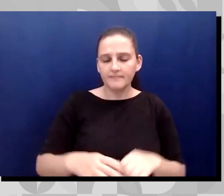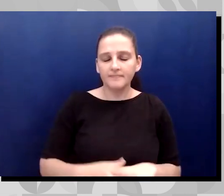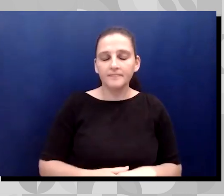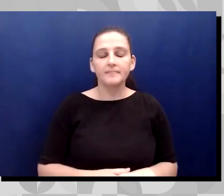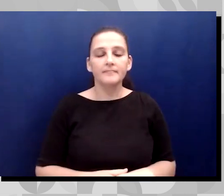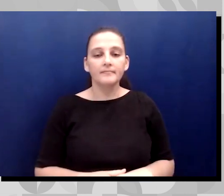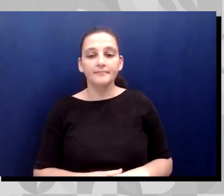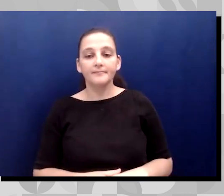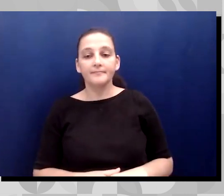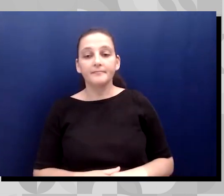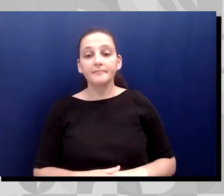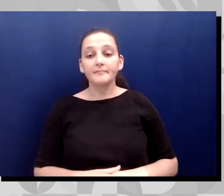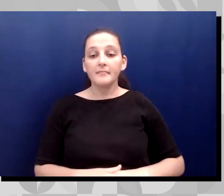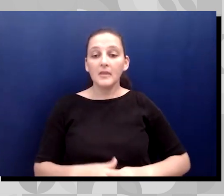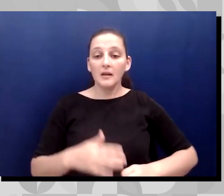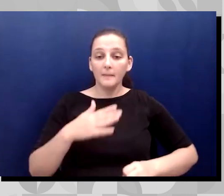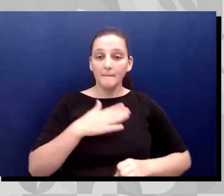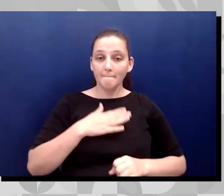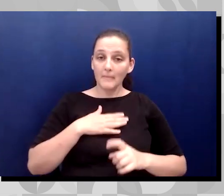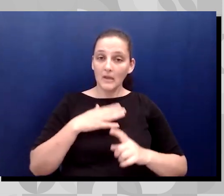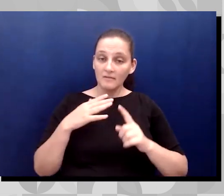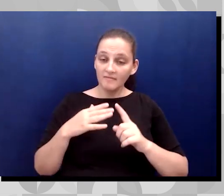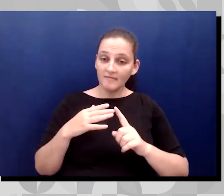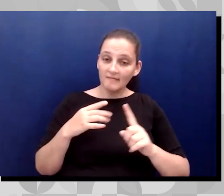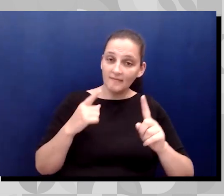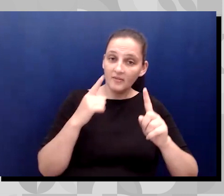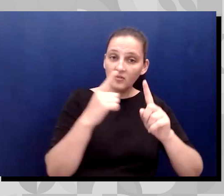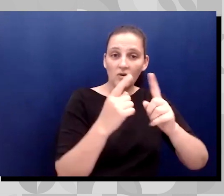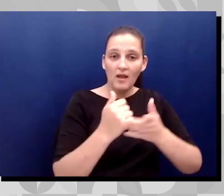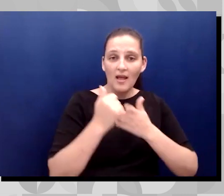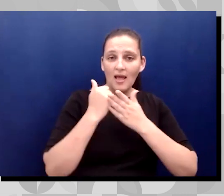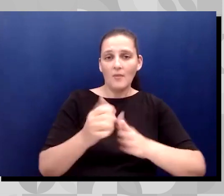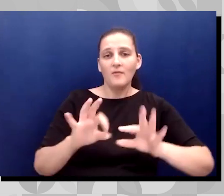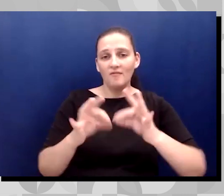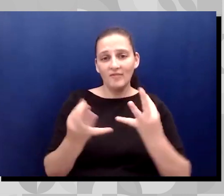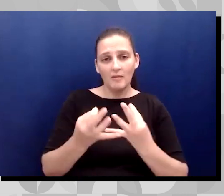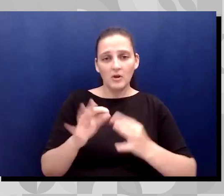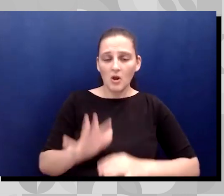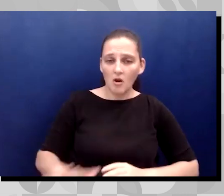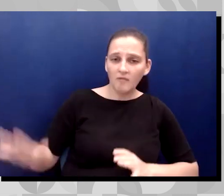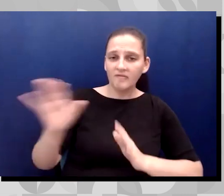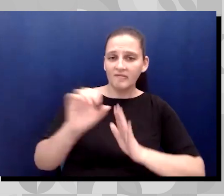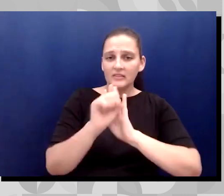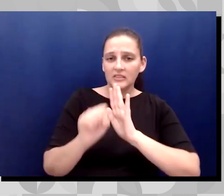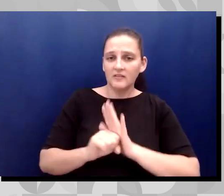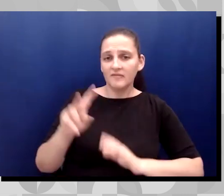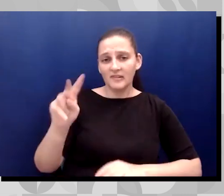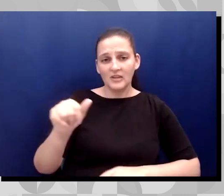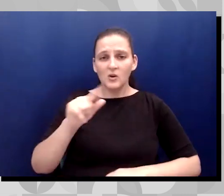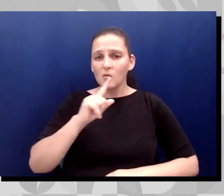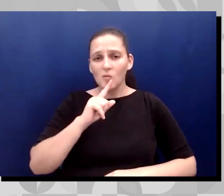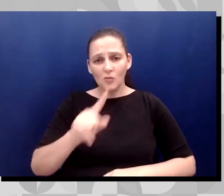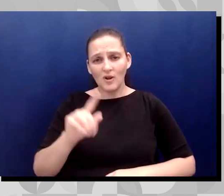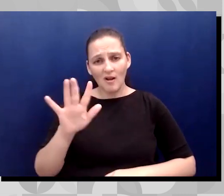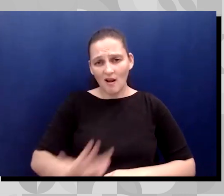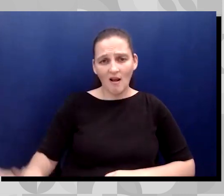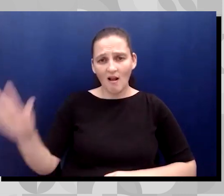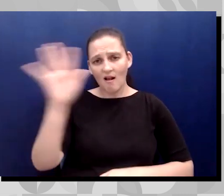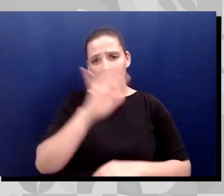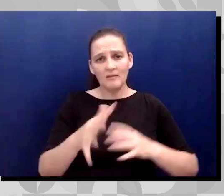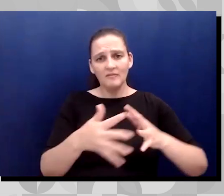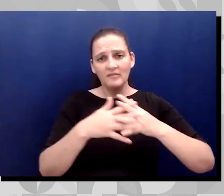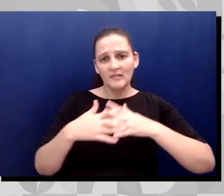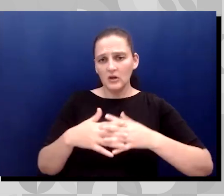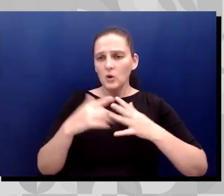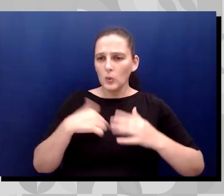to really be able to connect with families all across Virginia, and really all across the US so that we can continue promoting more